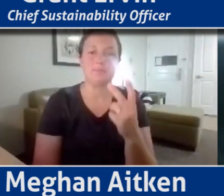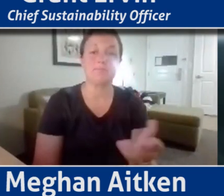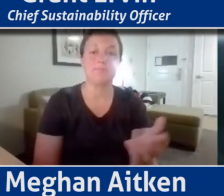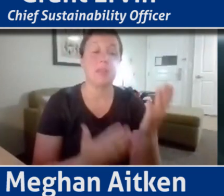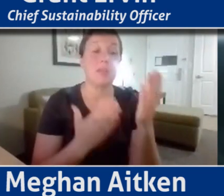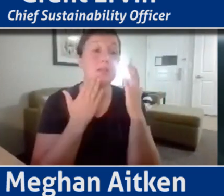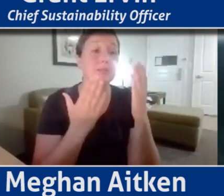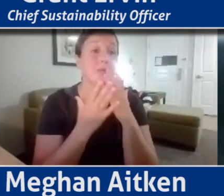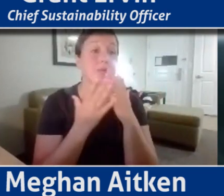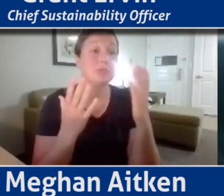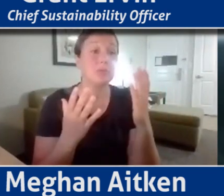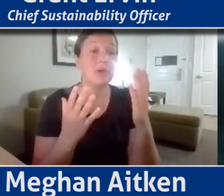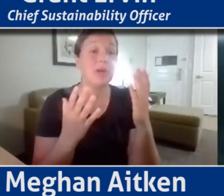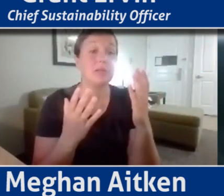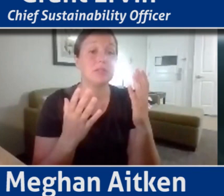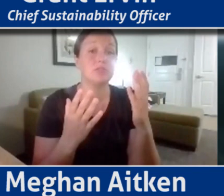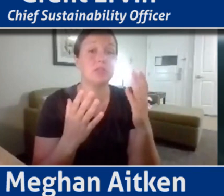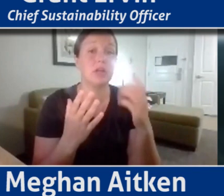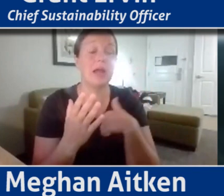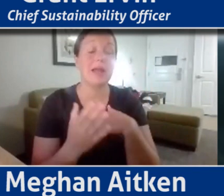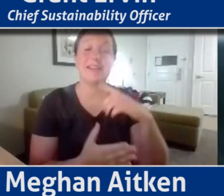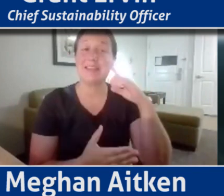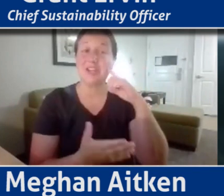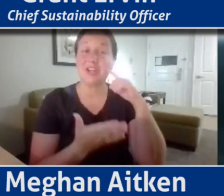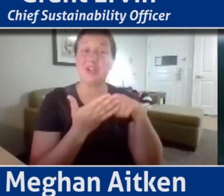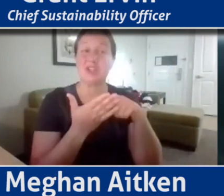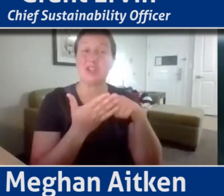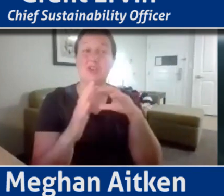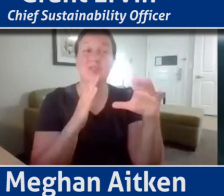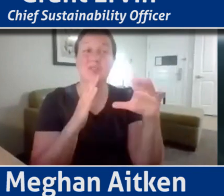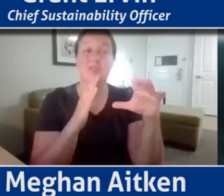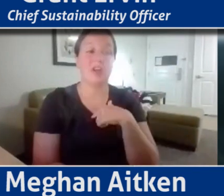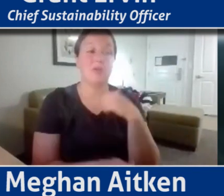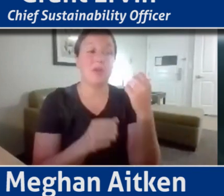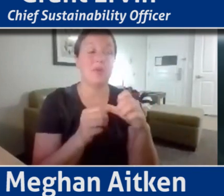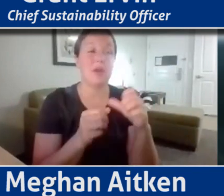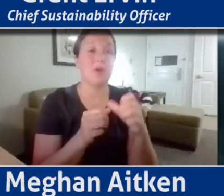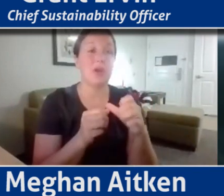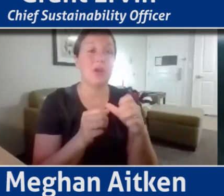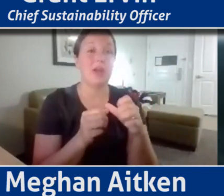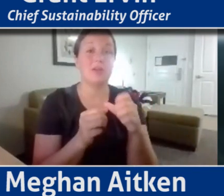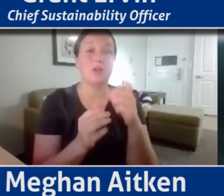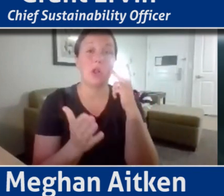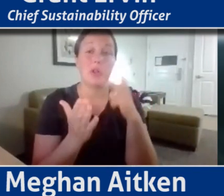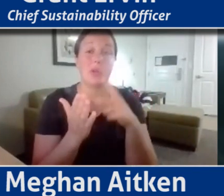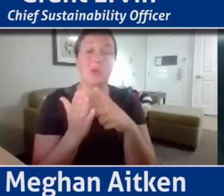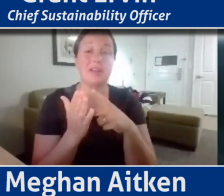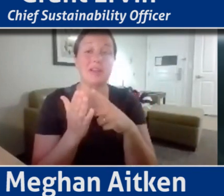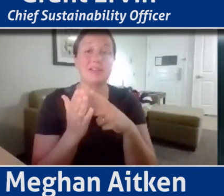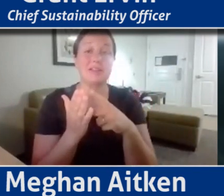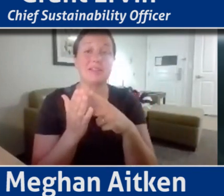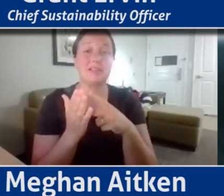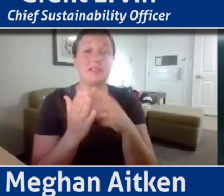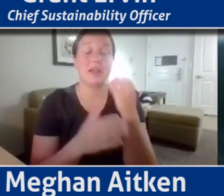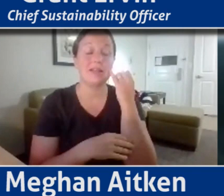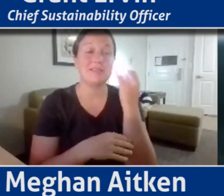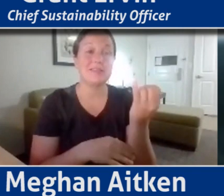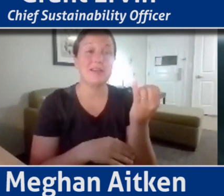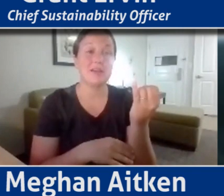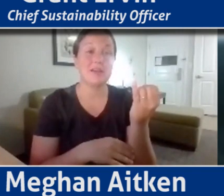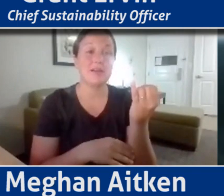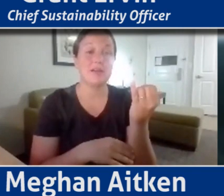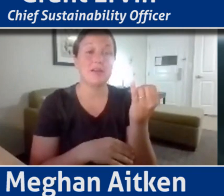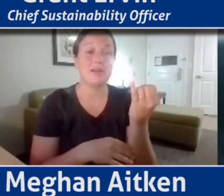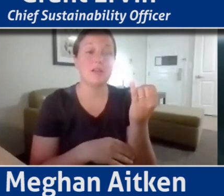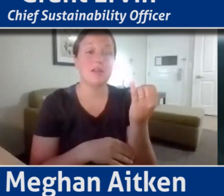conversation and I remember looking at the slide here and this idea of, uh, you you're doing this local assessment, you're comparing with other